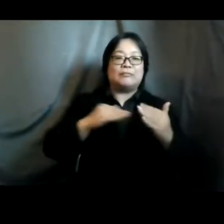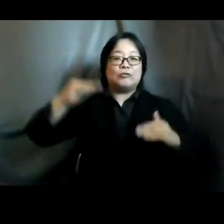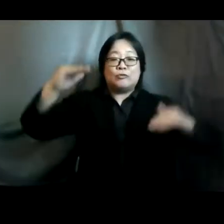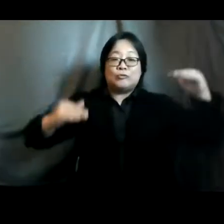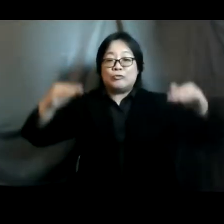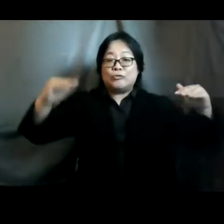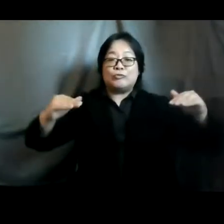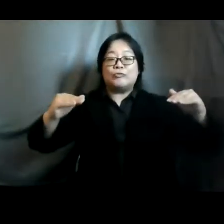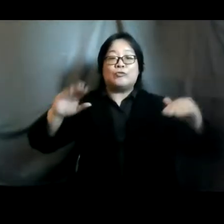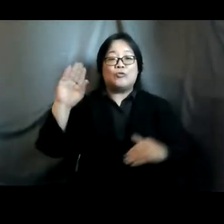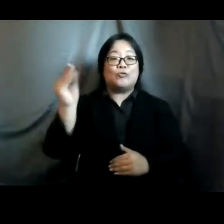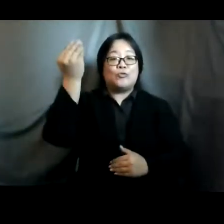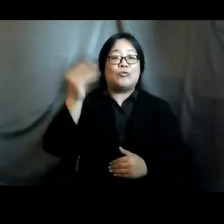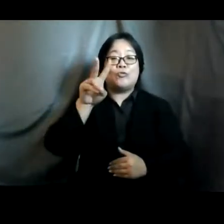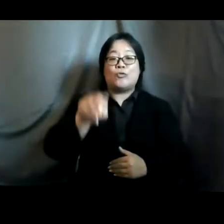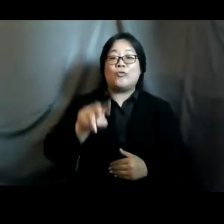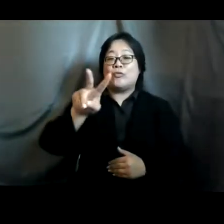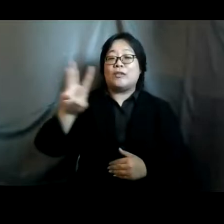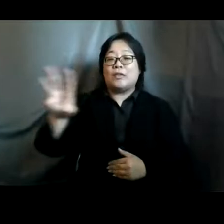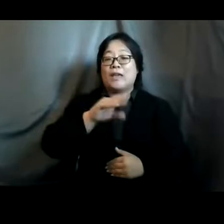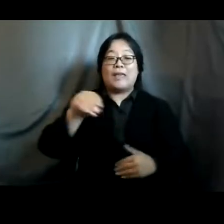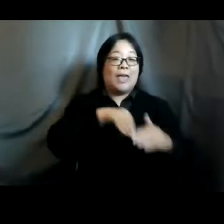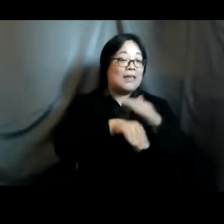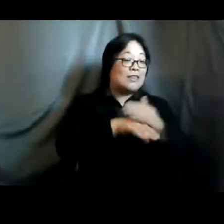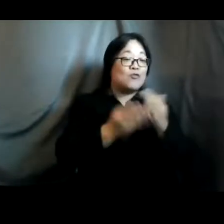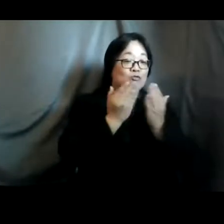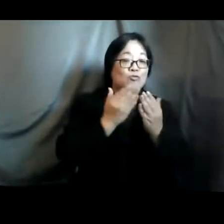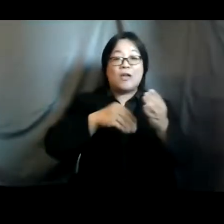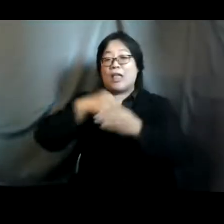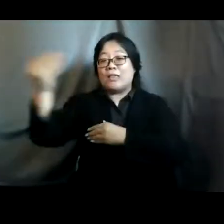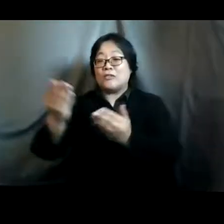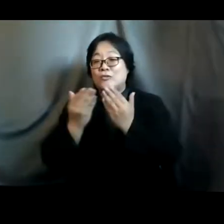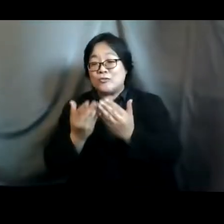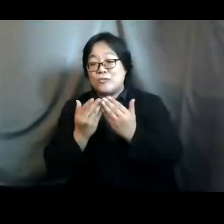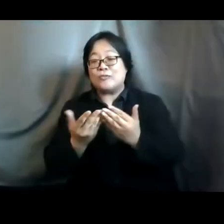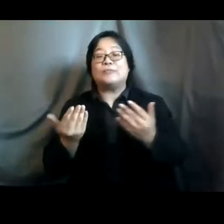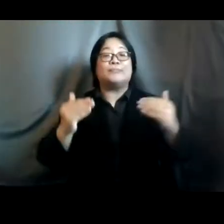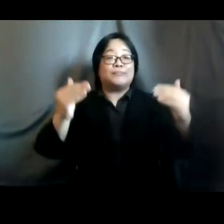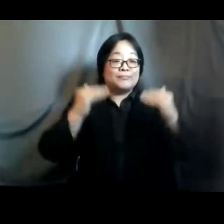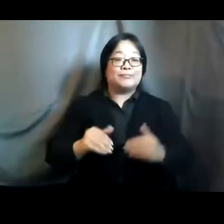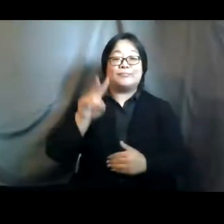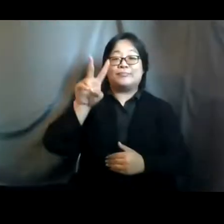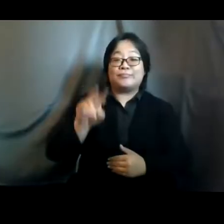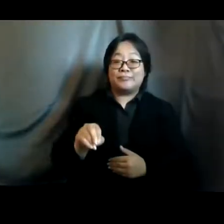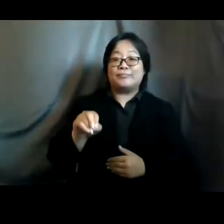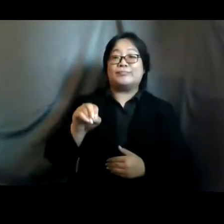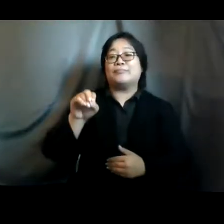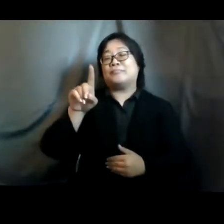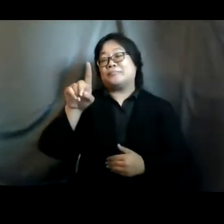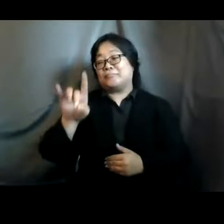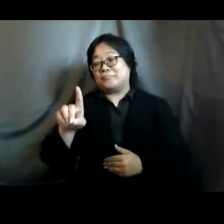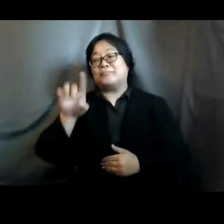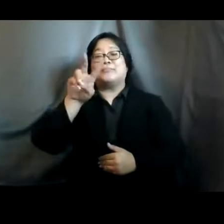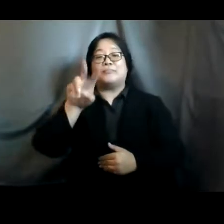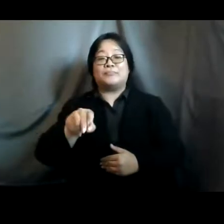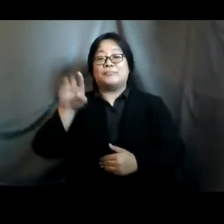2026 and making access in schools and out of schools um later in 2018 and 19 i also got